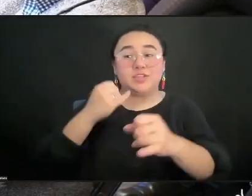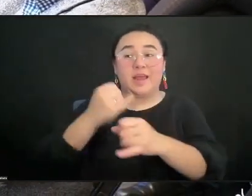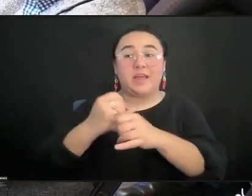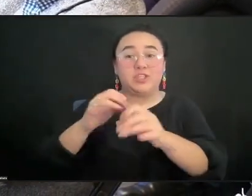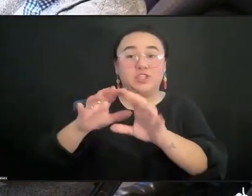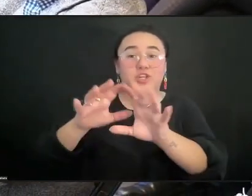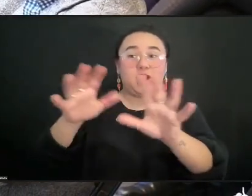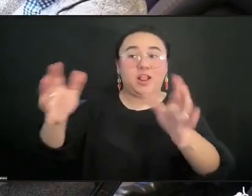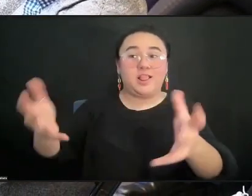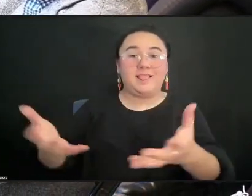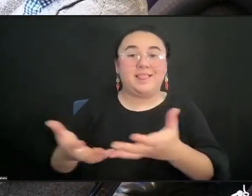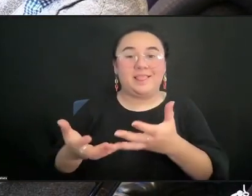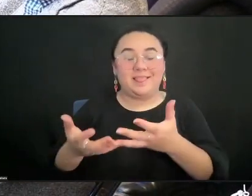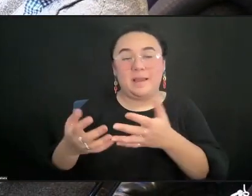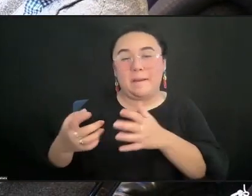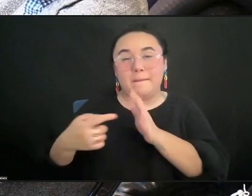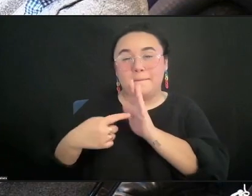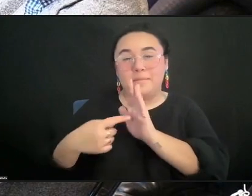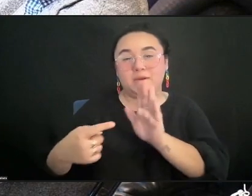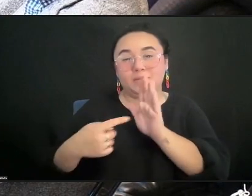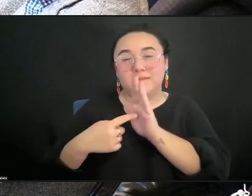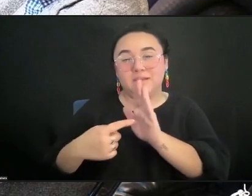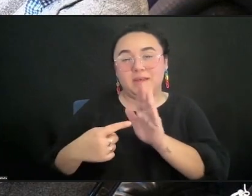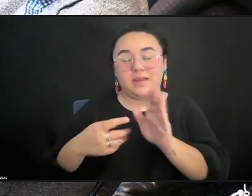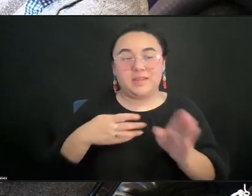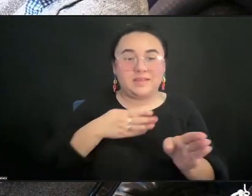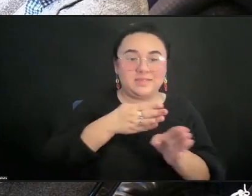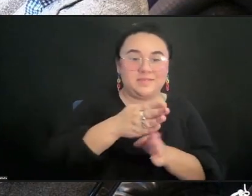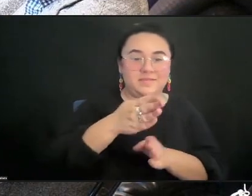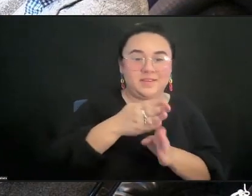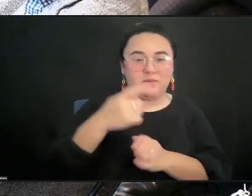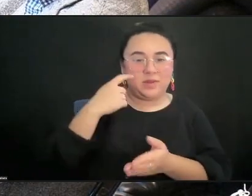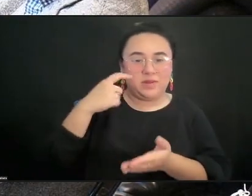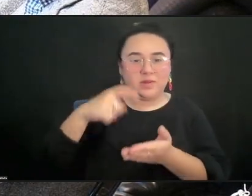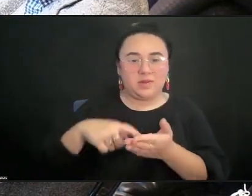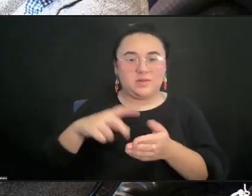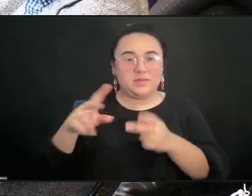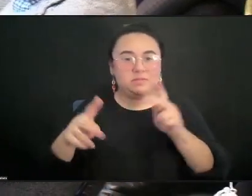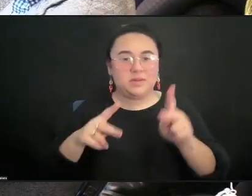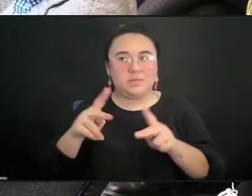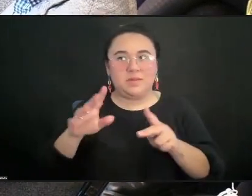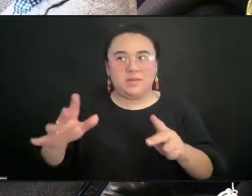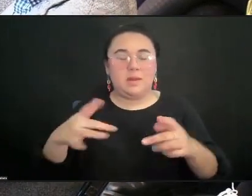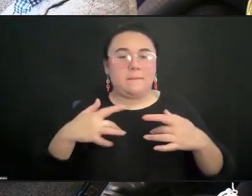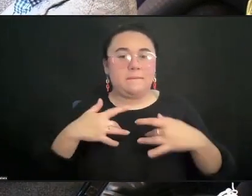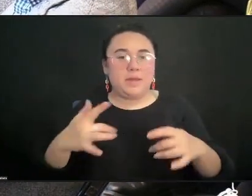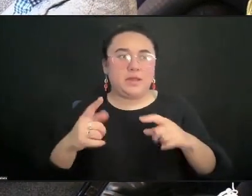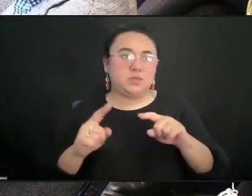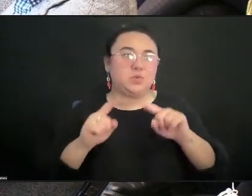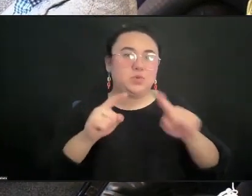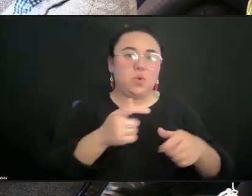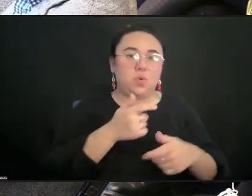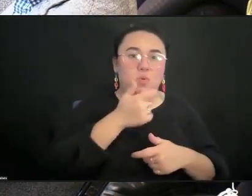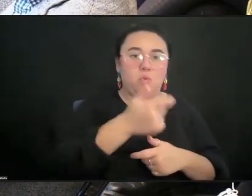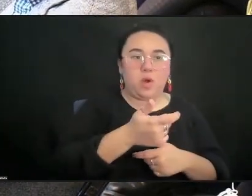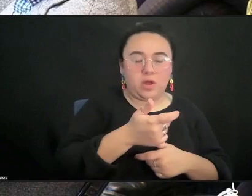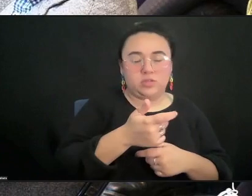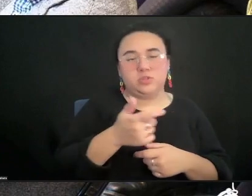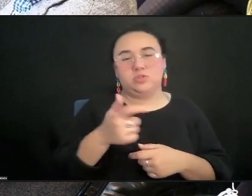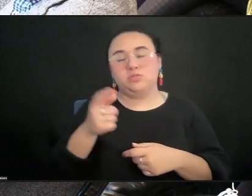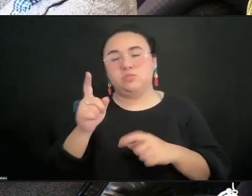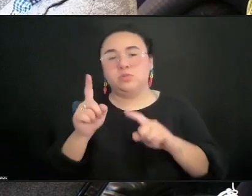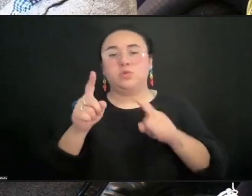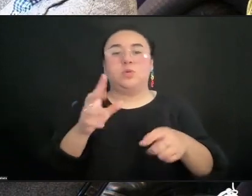setback of people's audience habits aren't the same, none of our habits are the same, and I think we have to kind of reopen the pathways